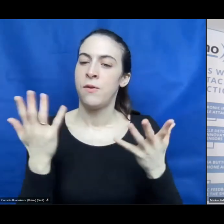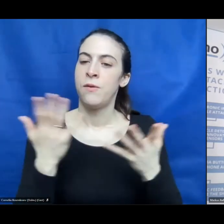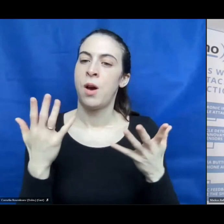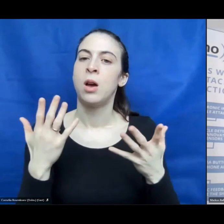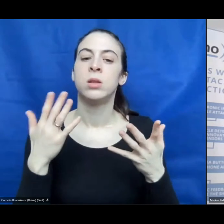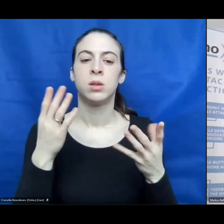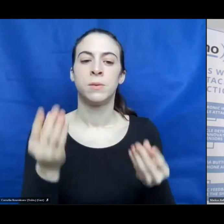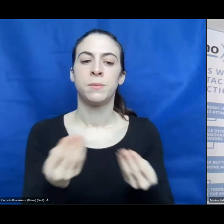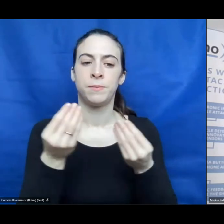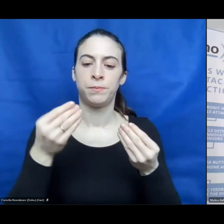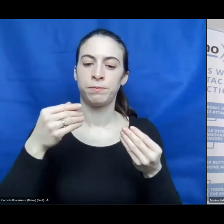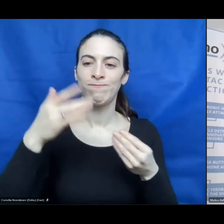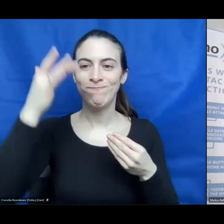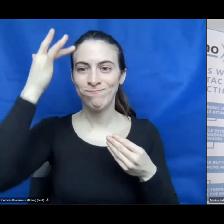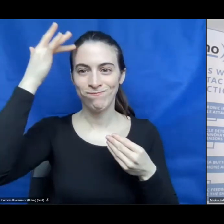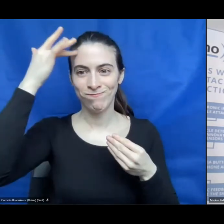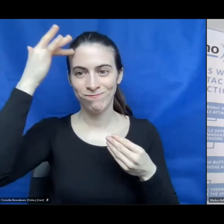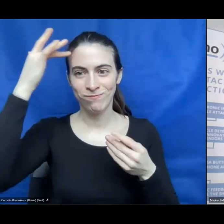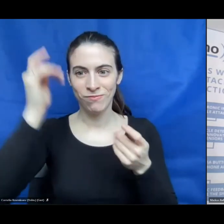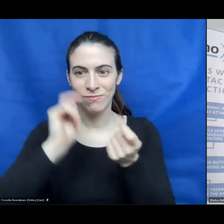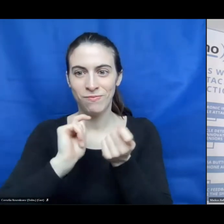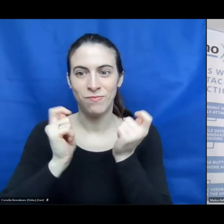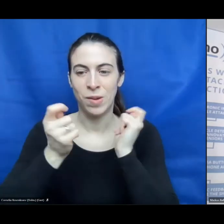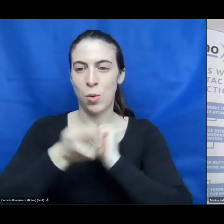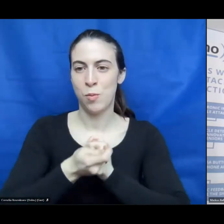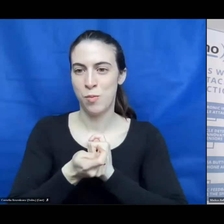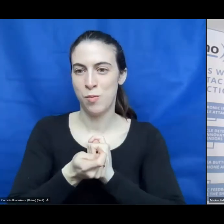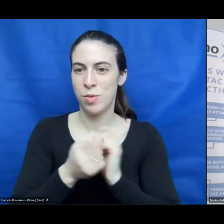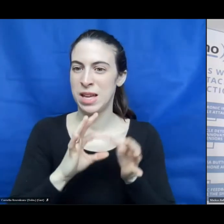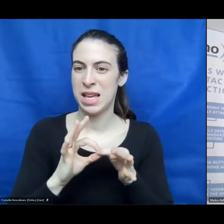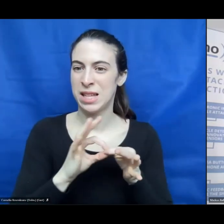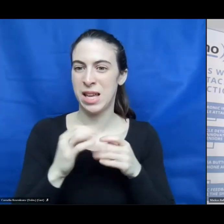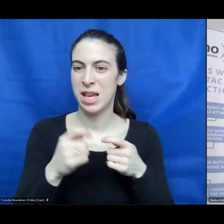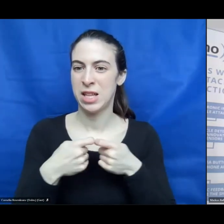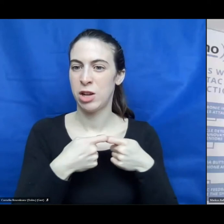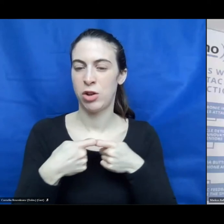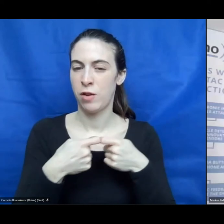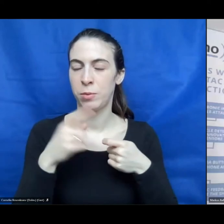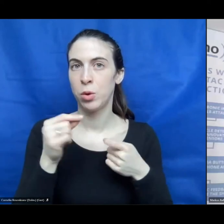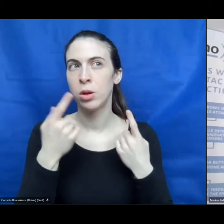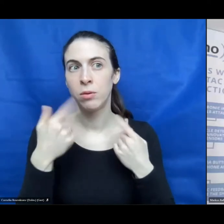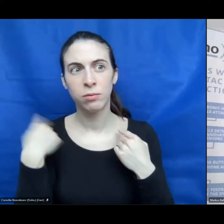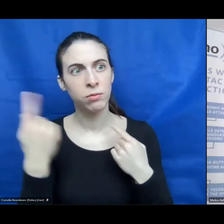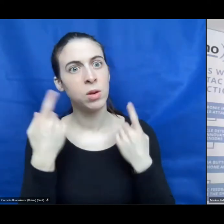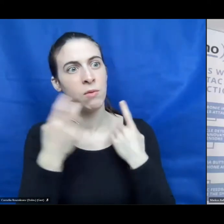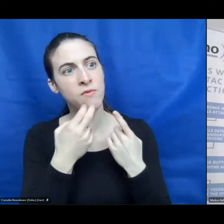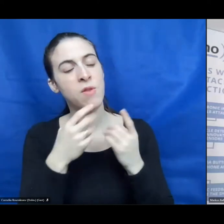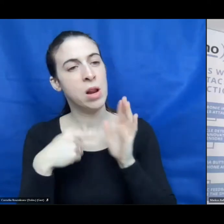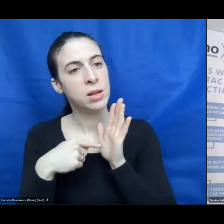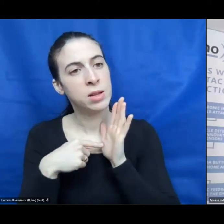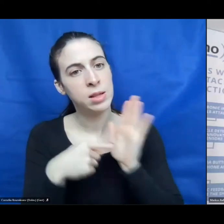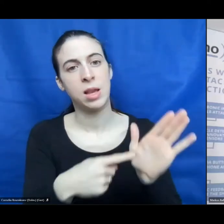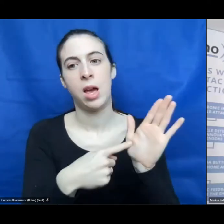change the minds in the society. So, we should show people there are also